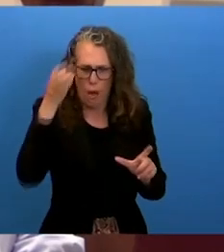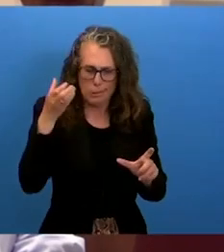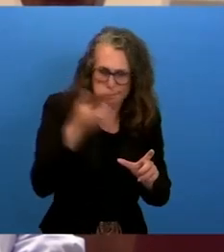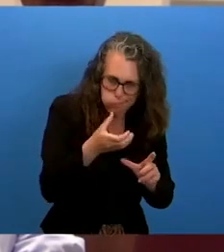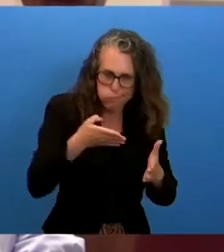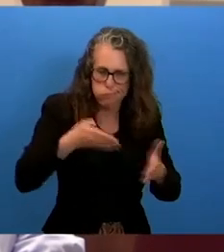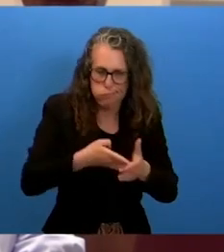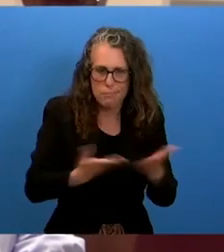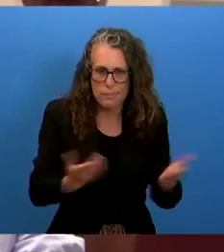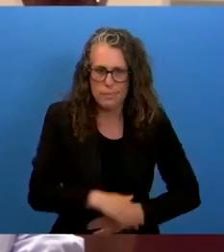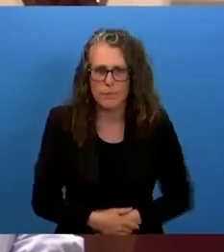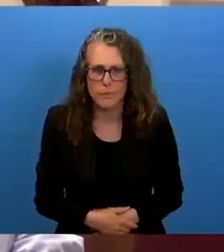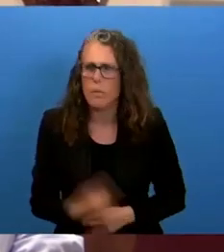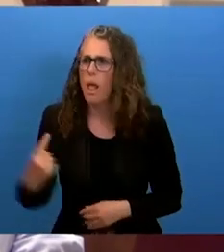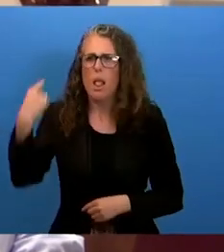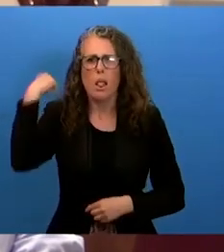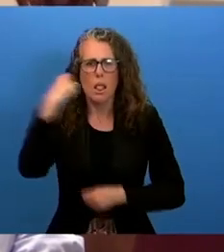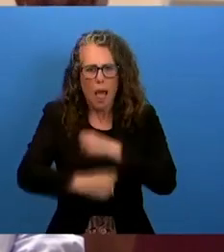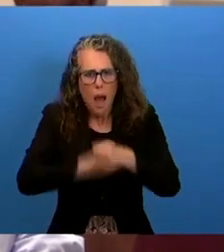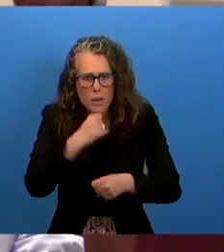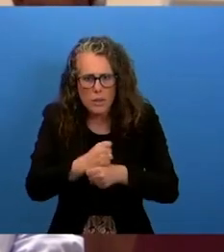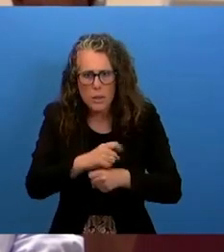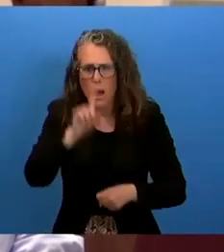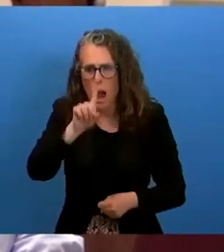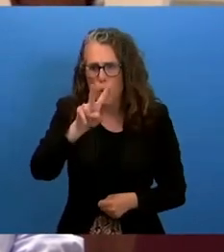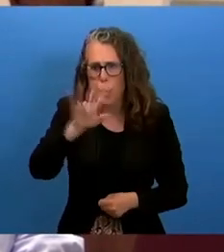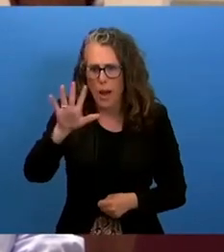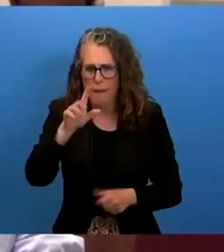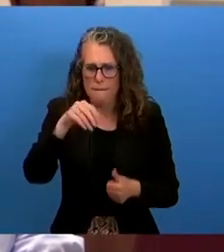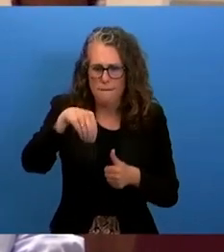subject faced by 120 indigenous Armenians.